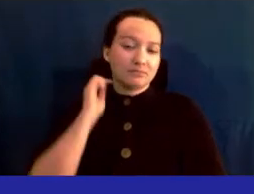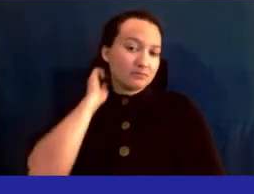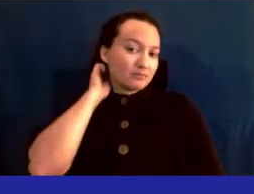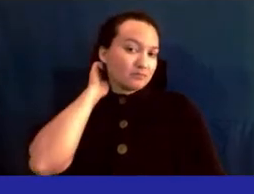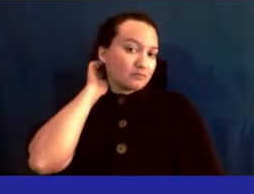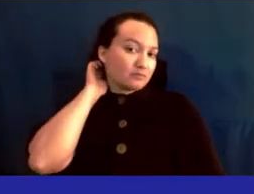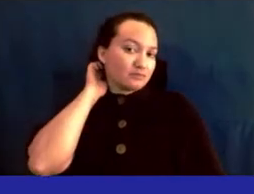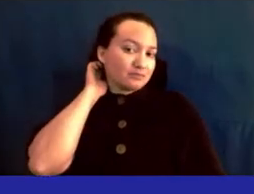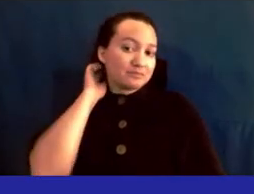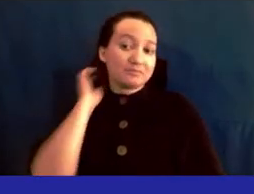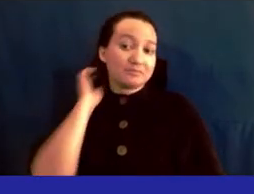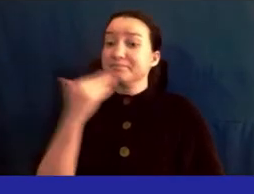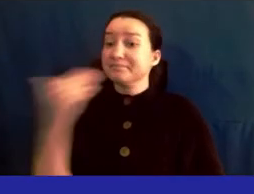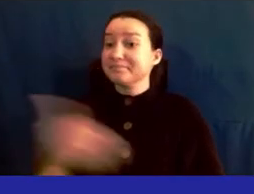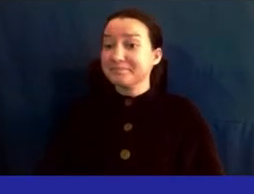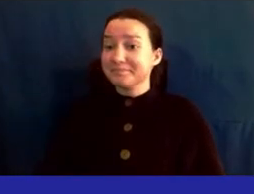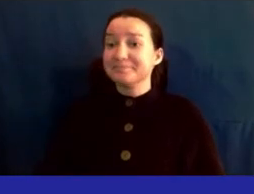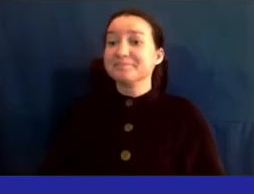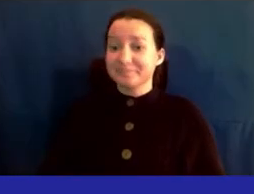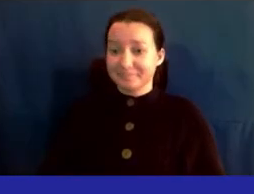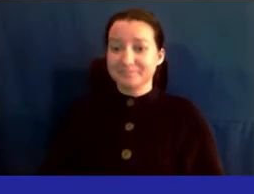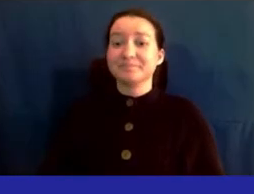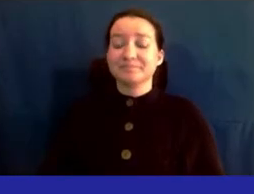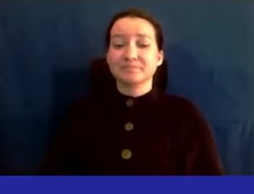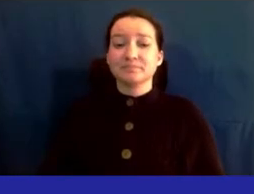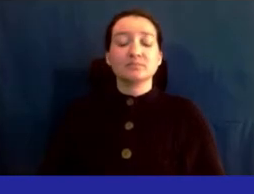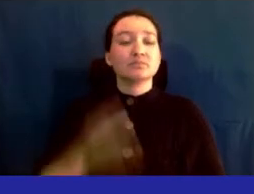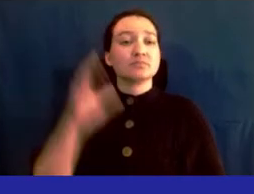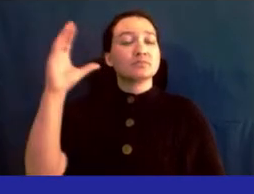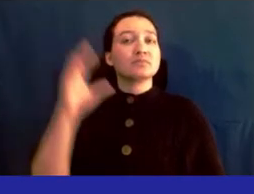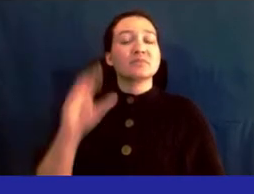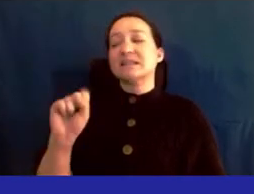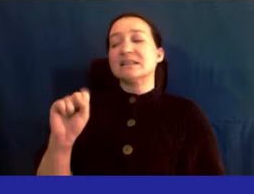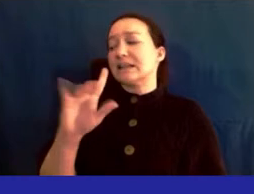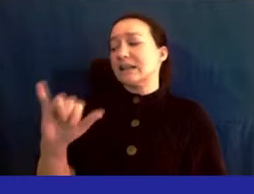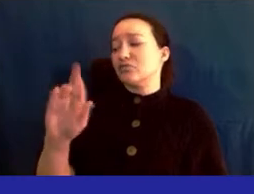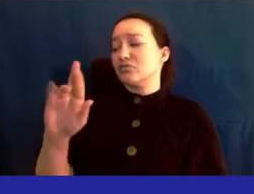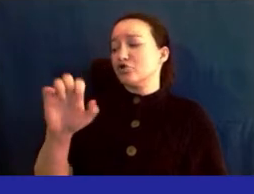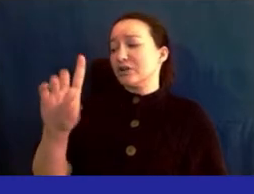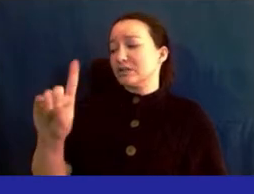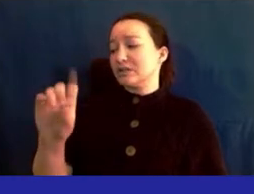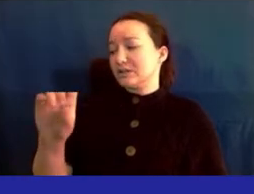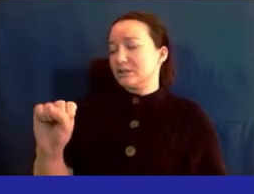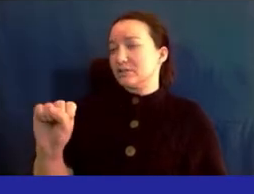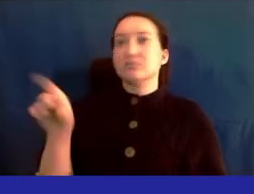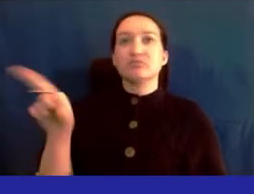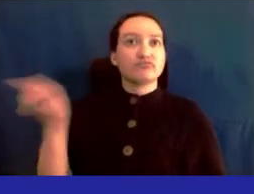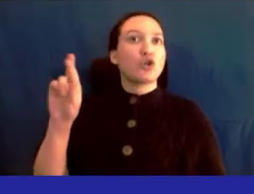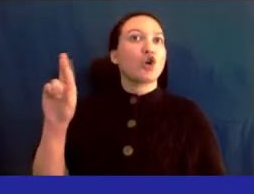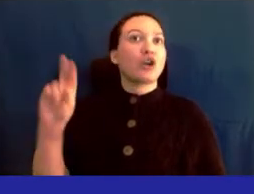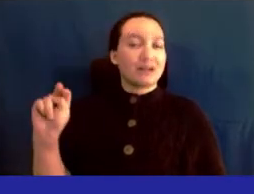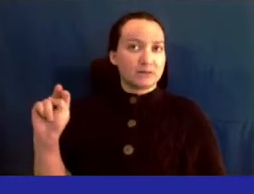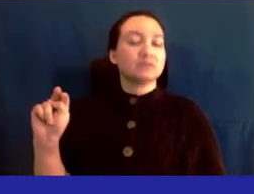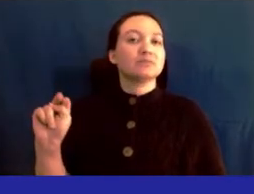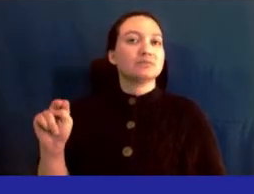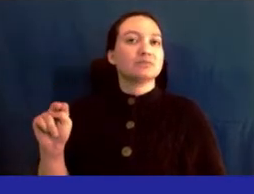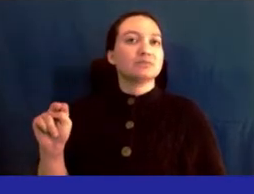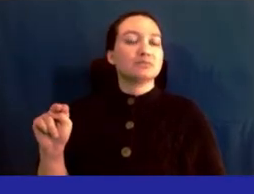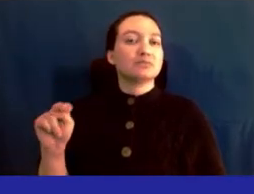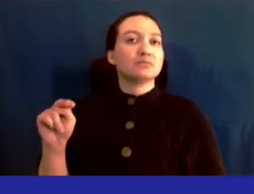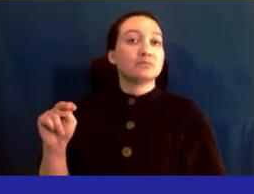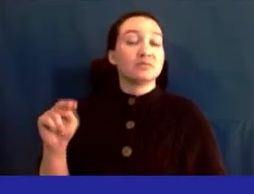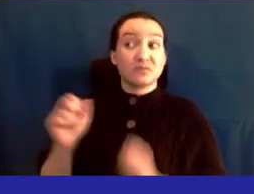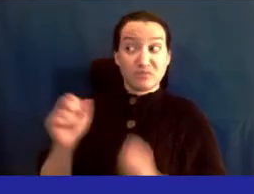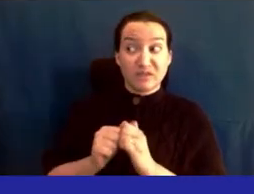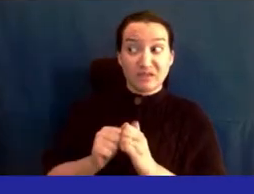Thank you. Thank you. speaker is Stanley Richards, also a registered nurse, also with